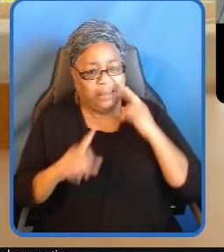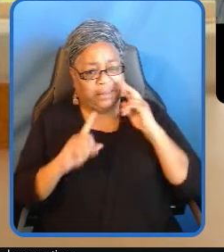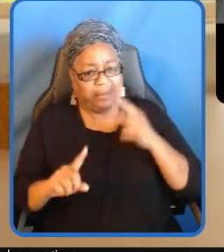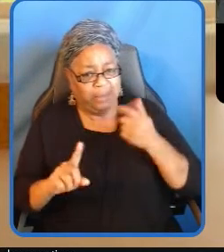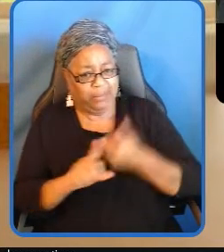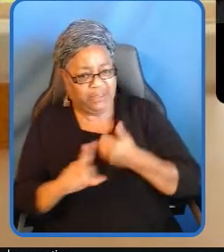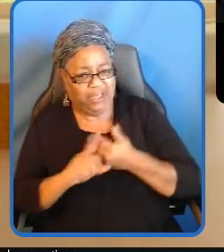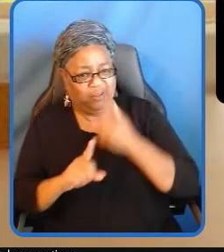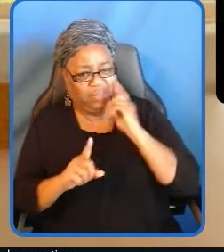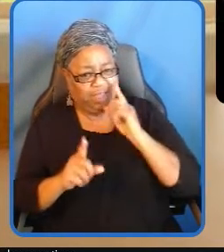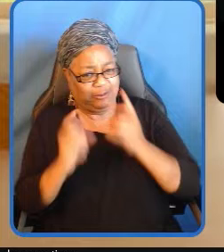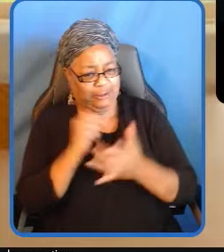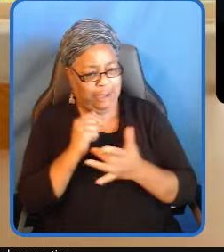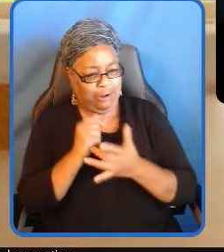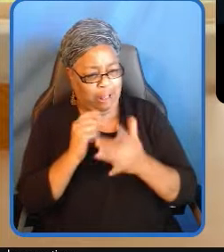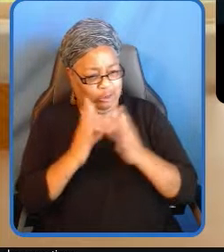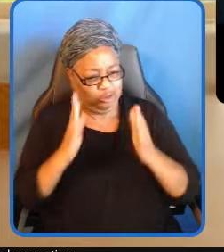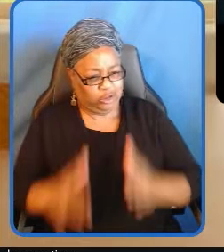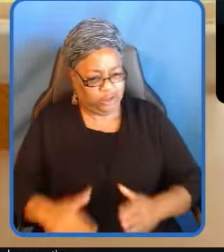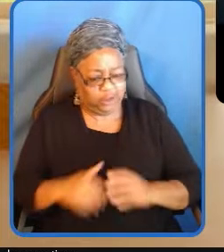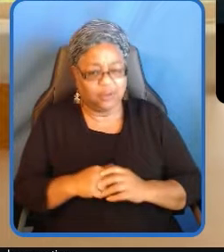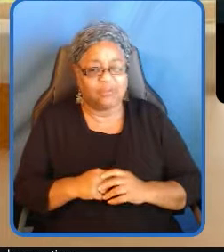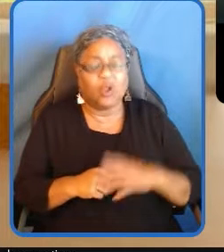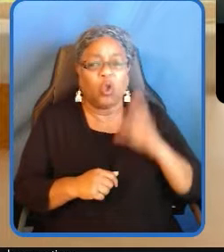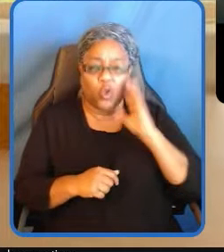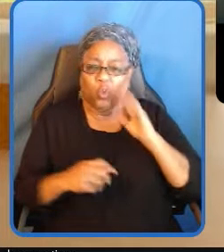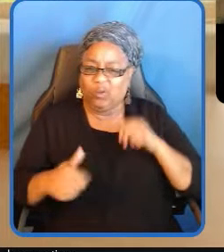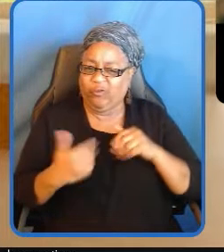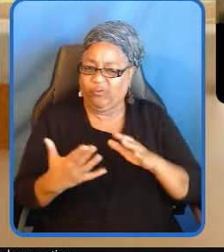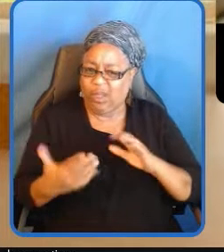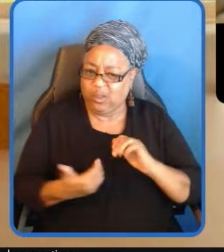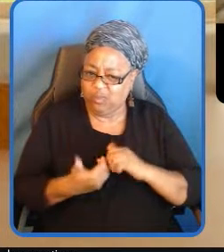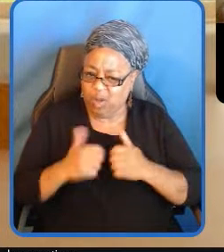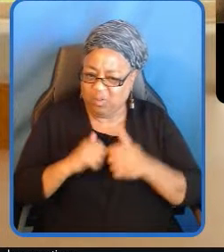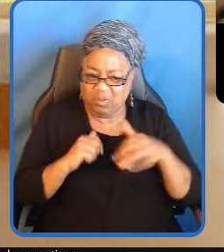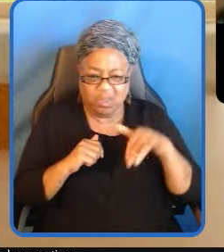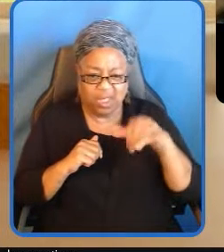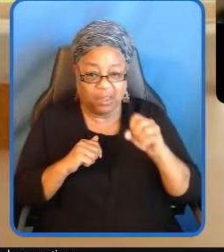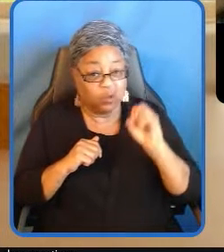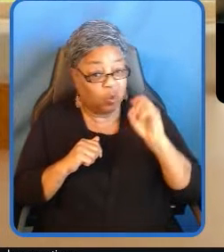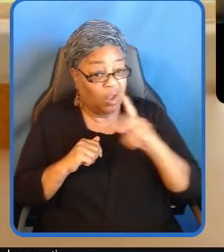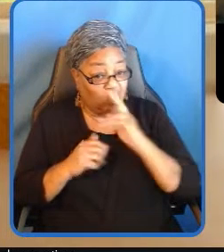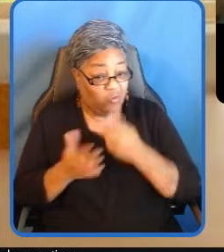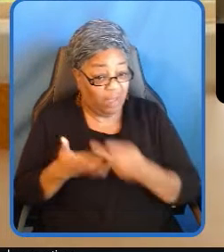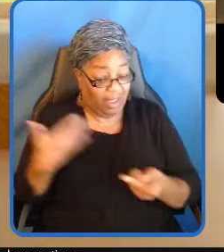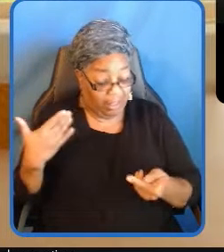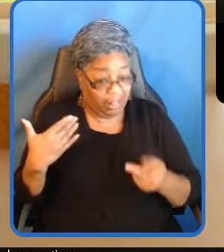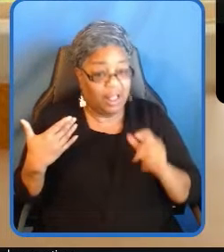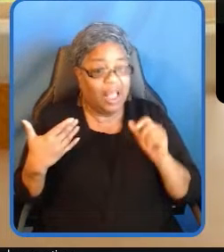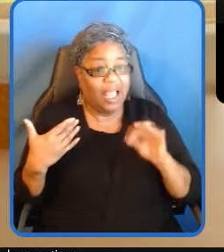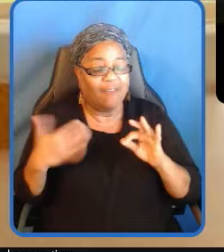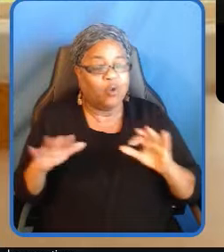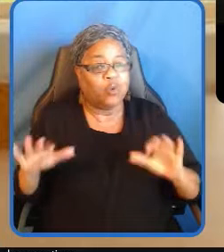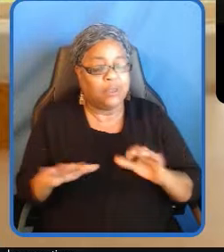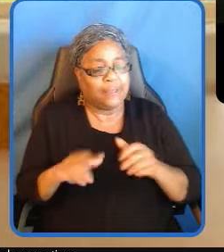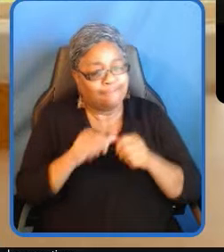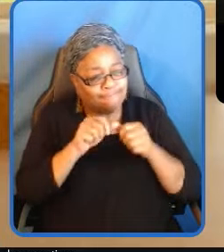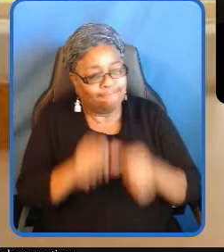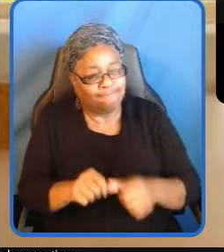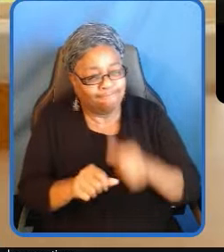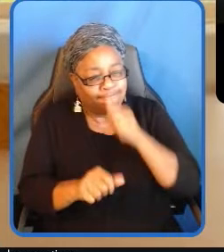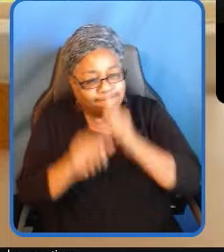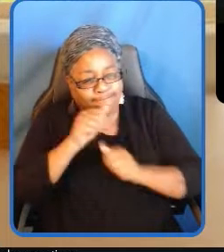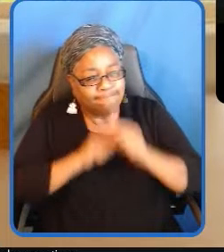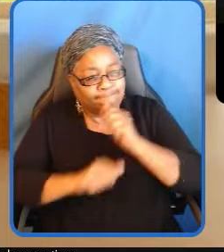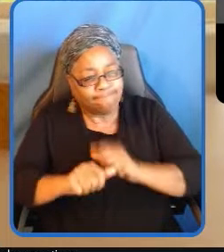yeah you're going to encounter difficult problems and it's okay to even fail sometimes as long as you did stick through it you